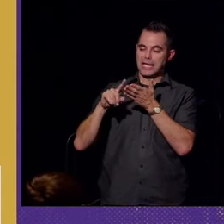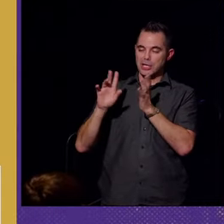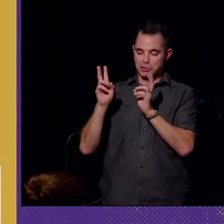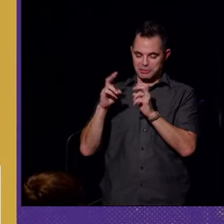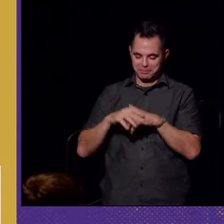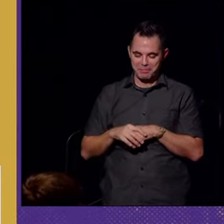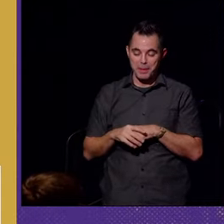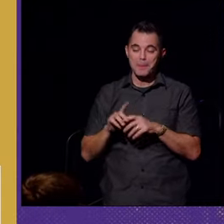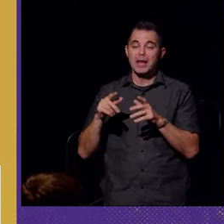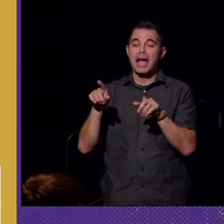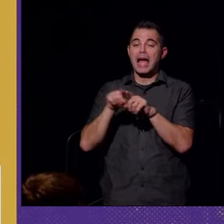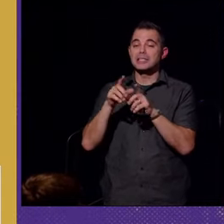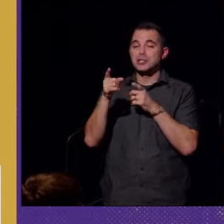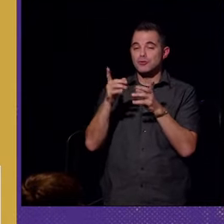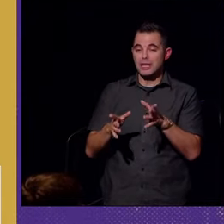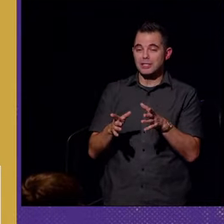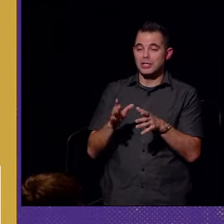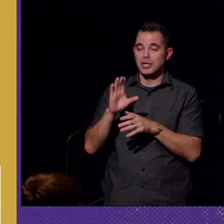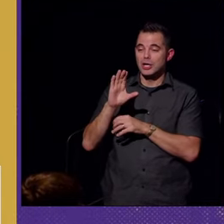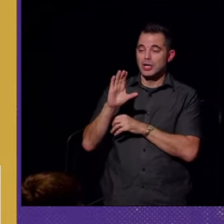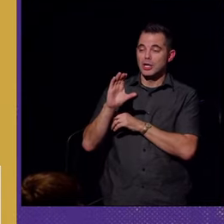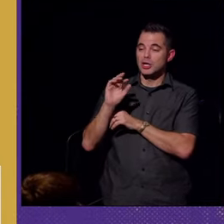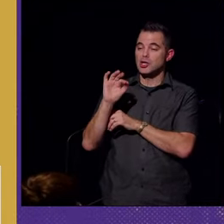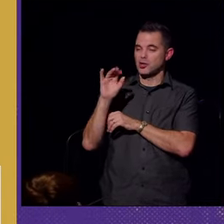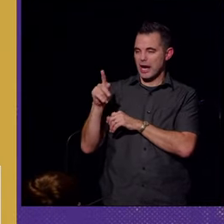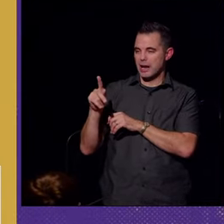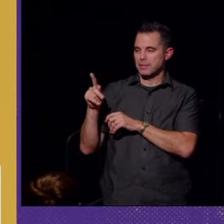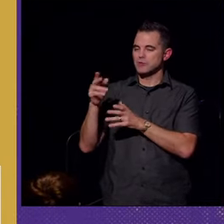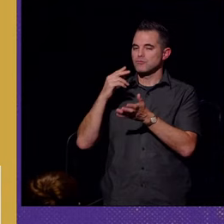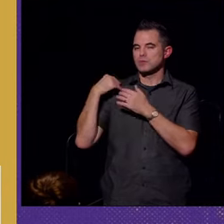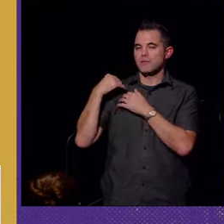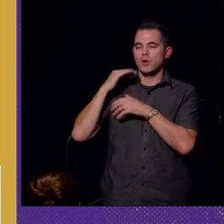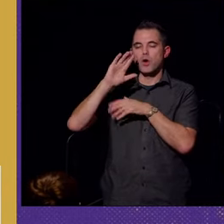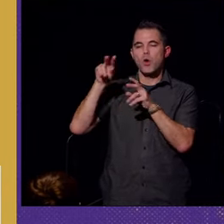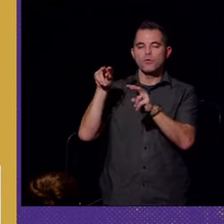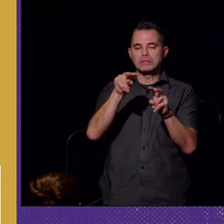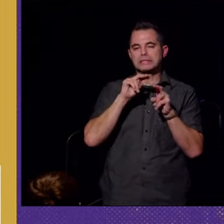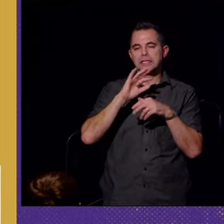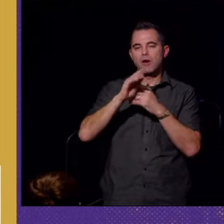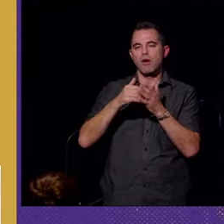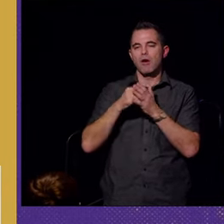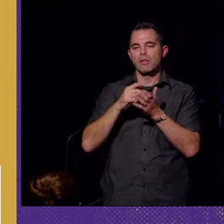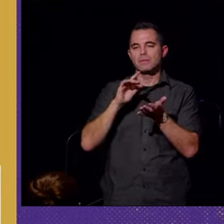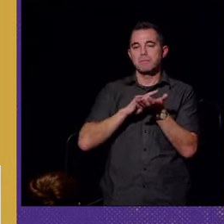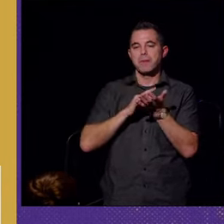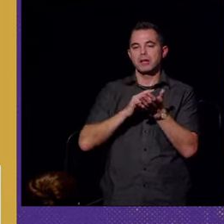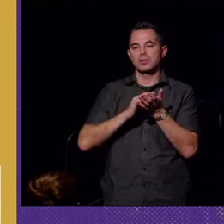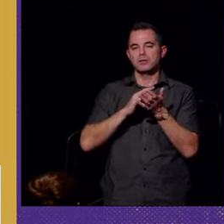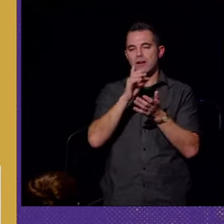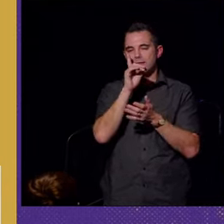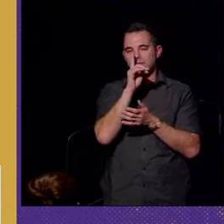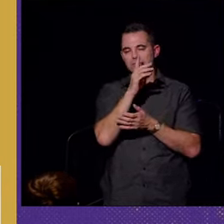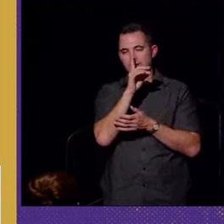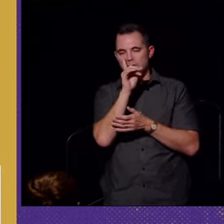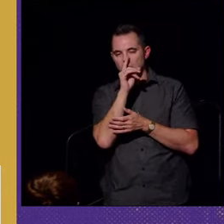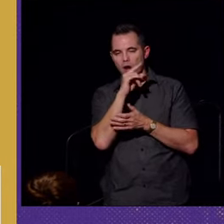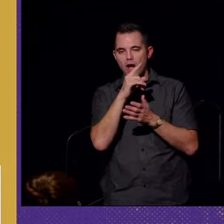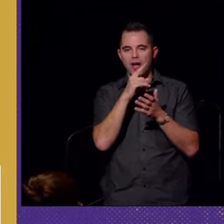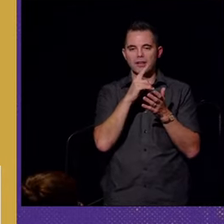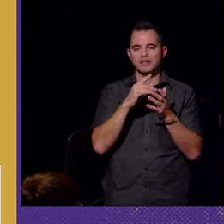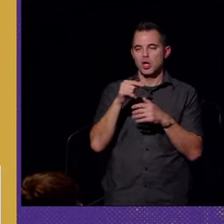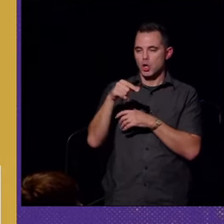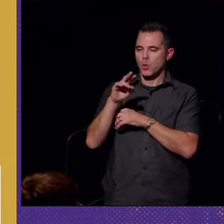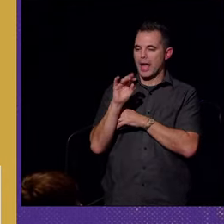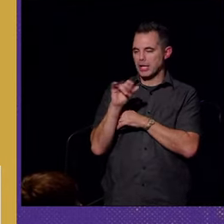As director, Kramp was responsible for overseeing medical fraud and quackery, and